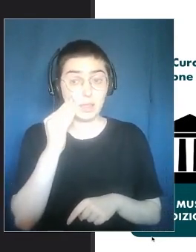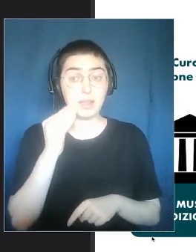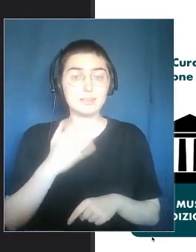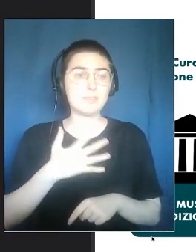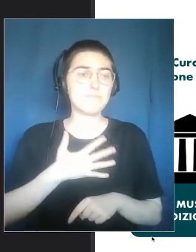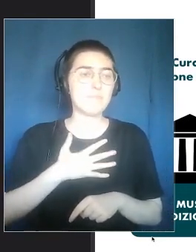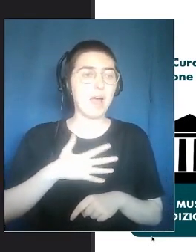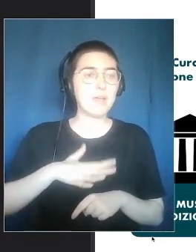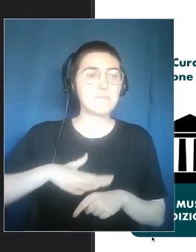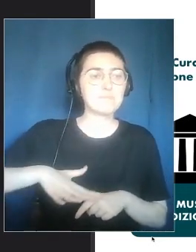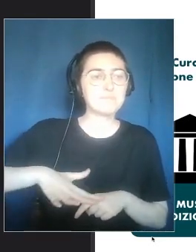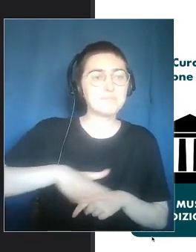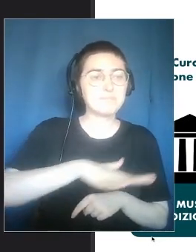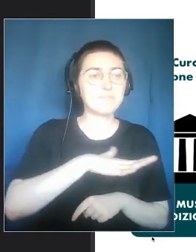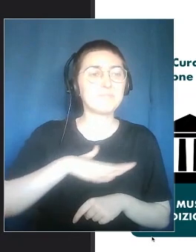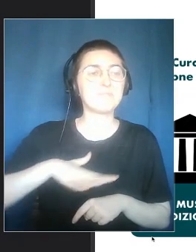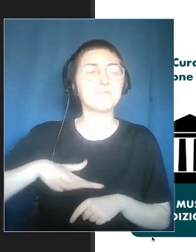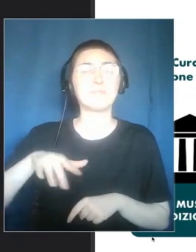Of. A specific.